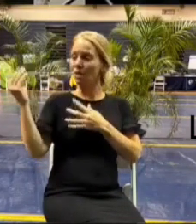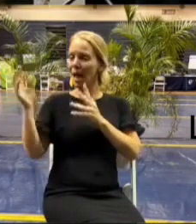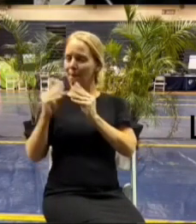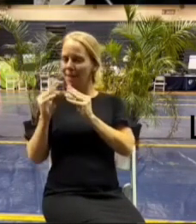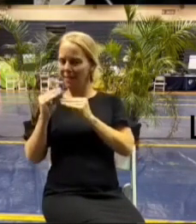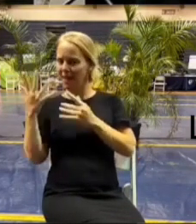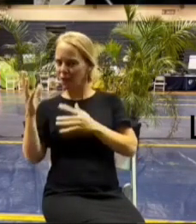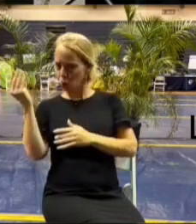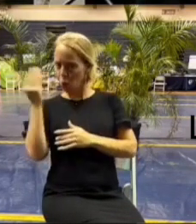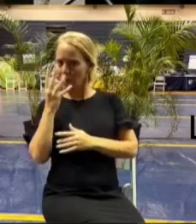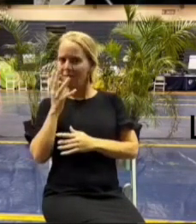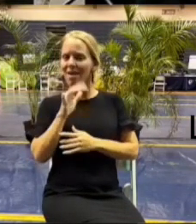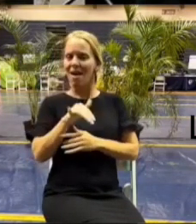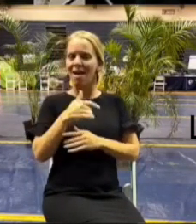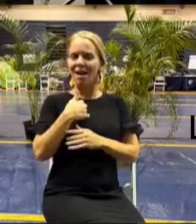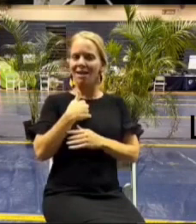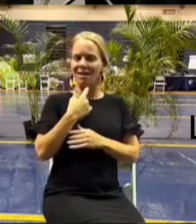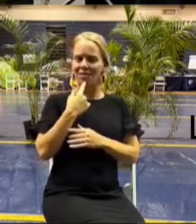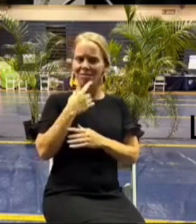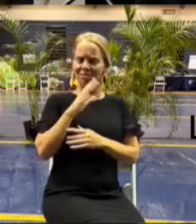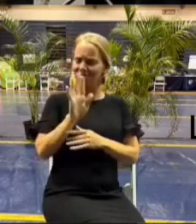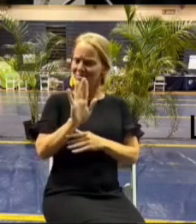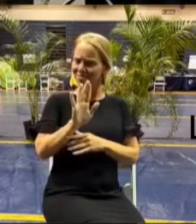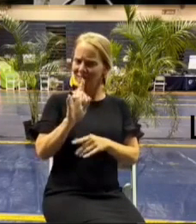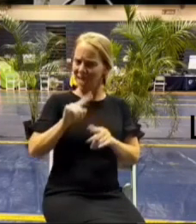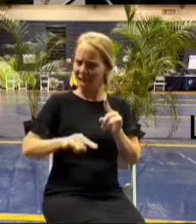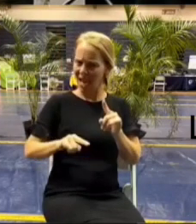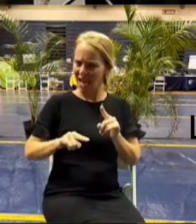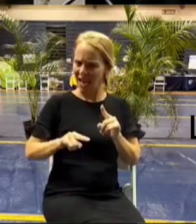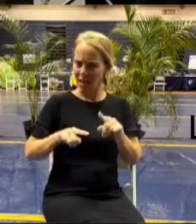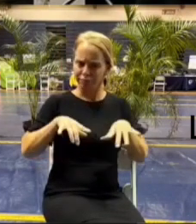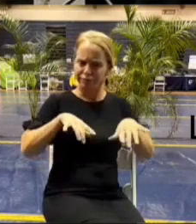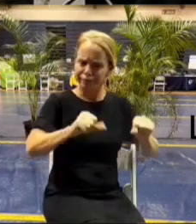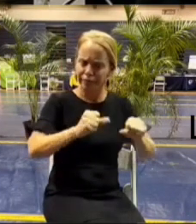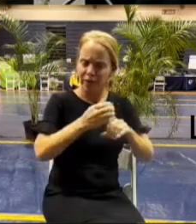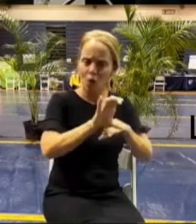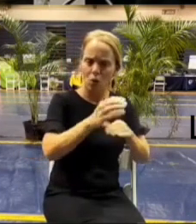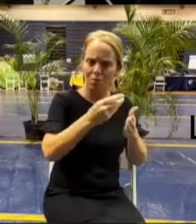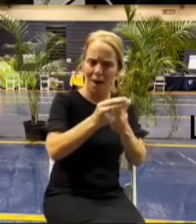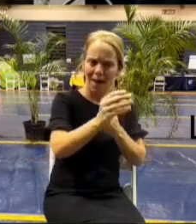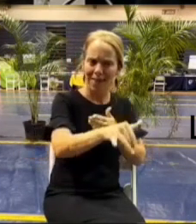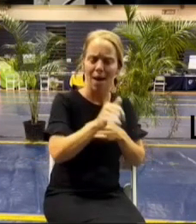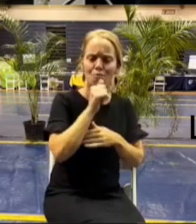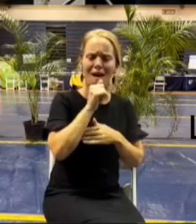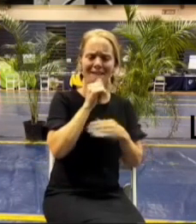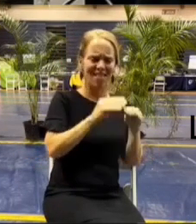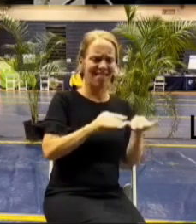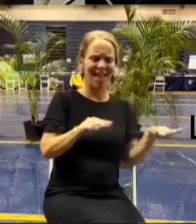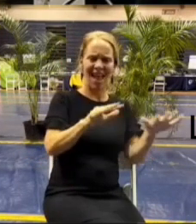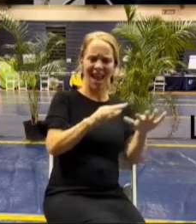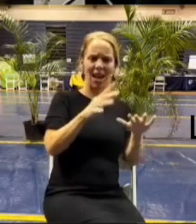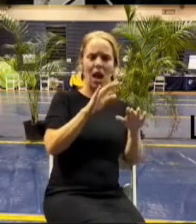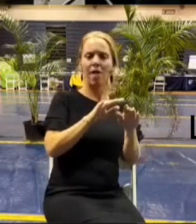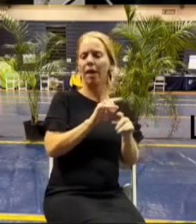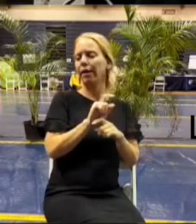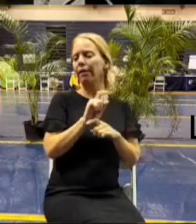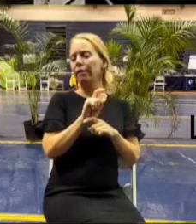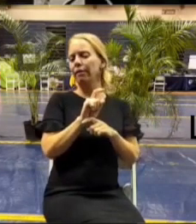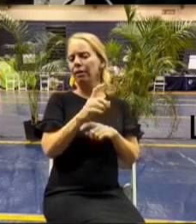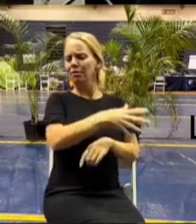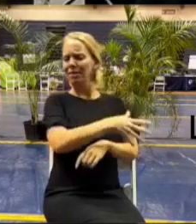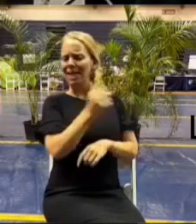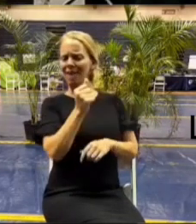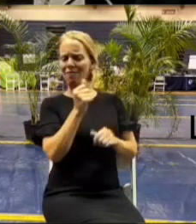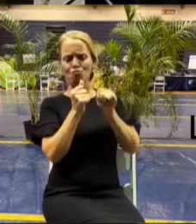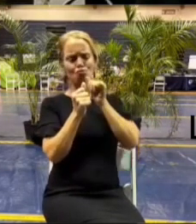they told me they wanted to do and i i was like no you can't eminent domain private land and take it away from